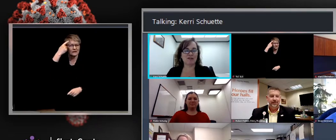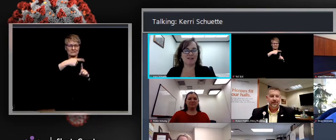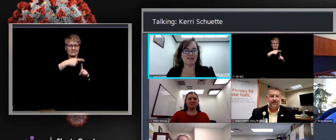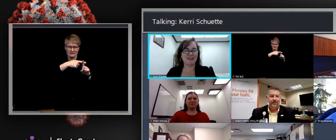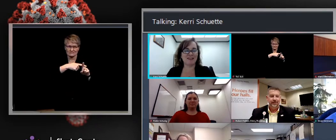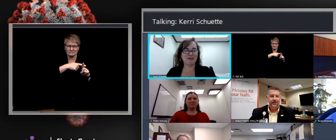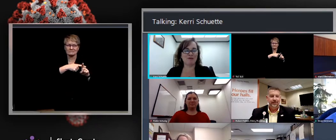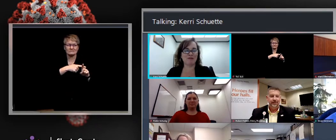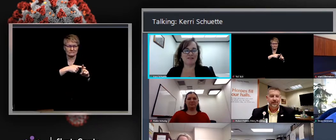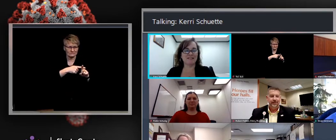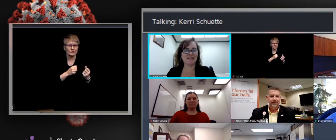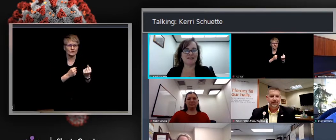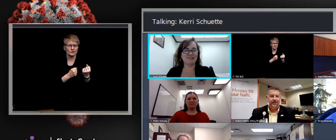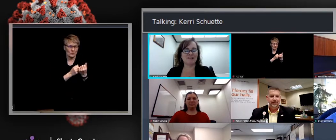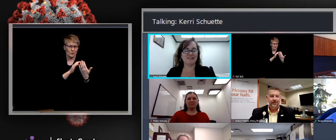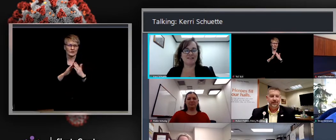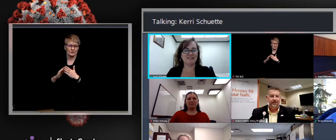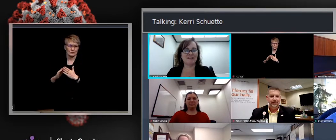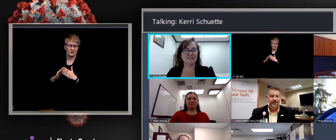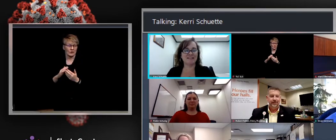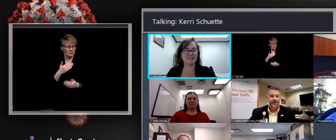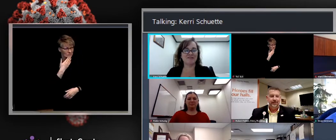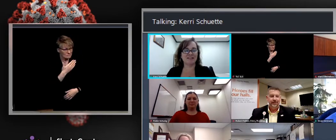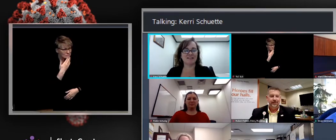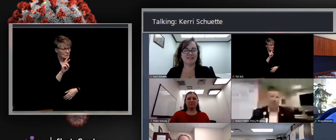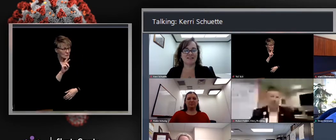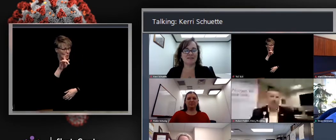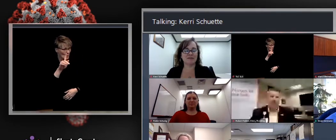All right. Thank you, Robert. Dean or Glenn?